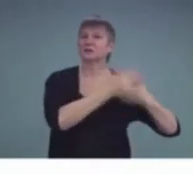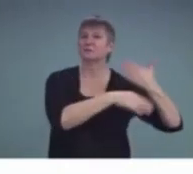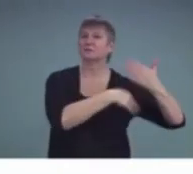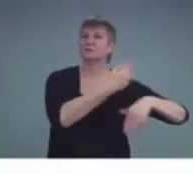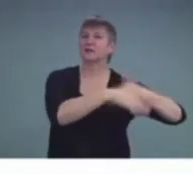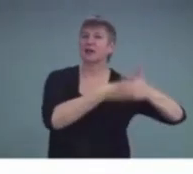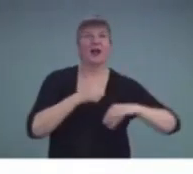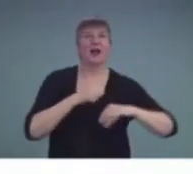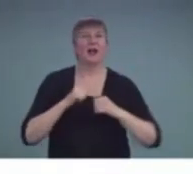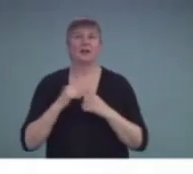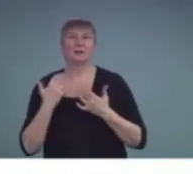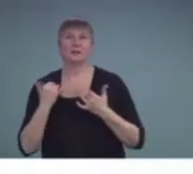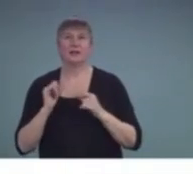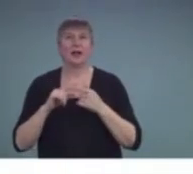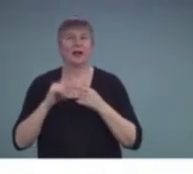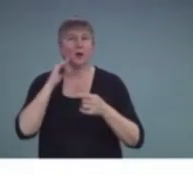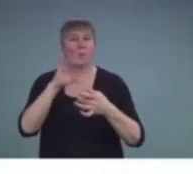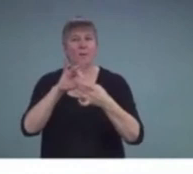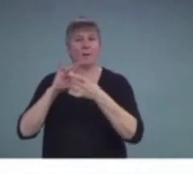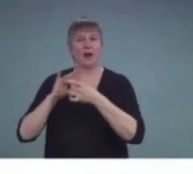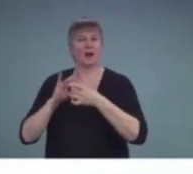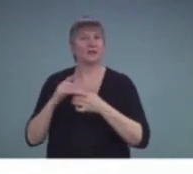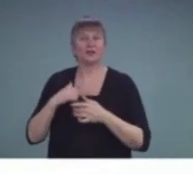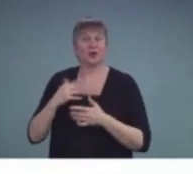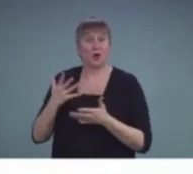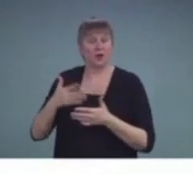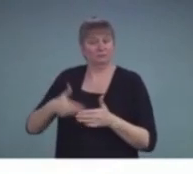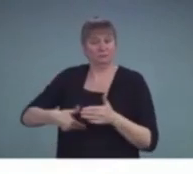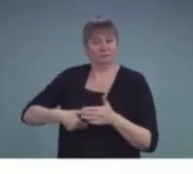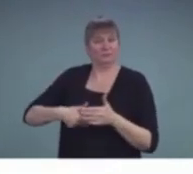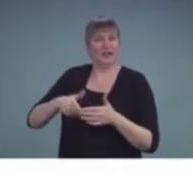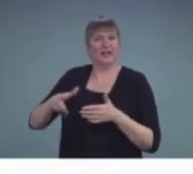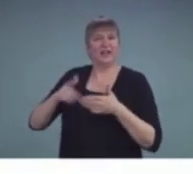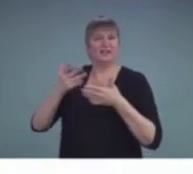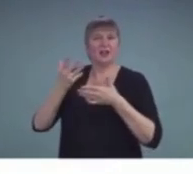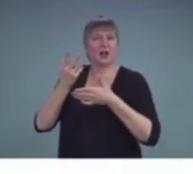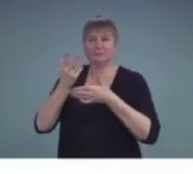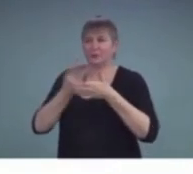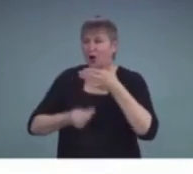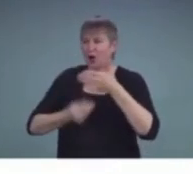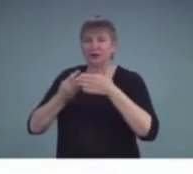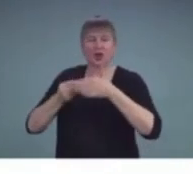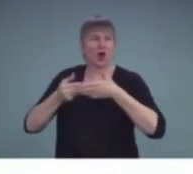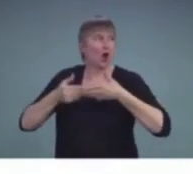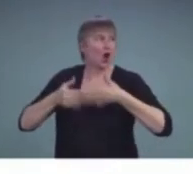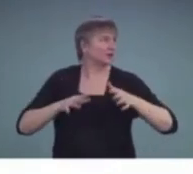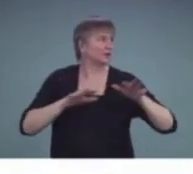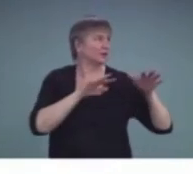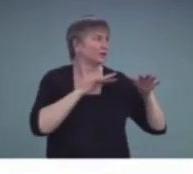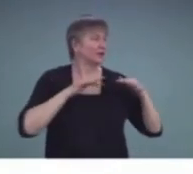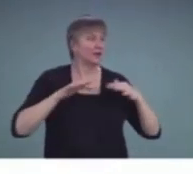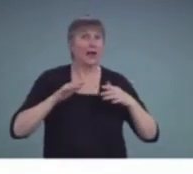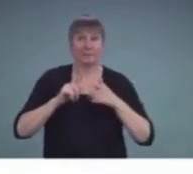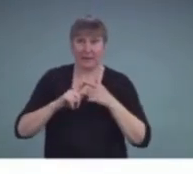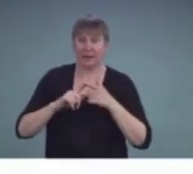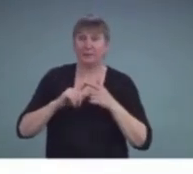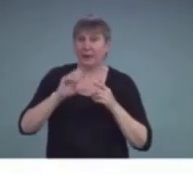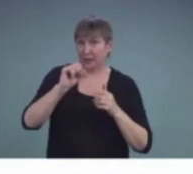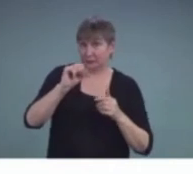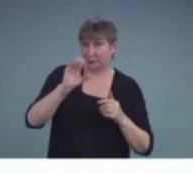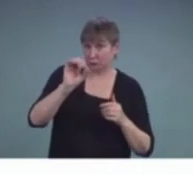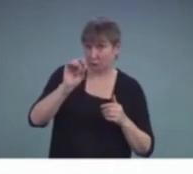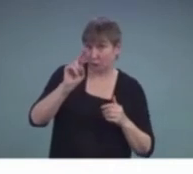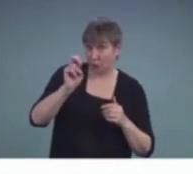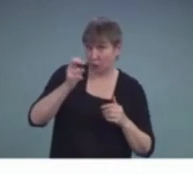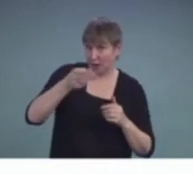is likely to be frequently lost throughout his school day. Overall, Kevin's scores may appear to be better than his actual functioning,